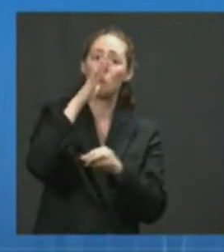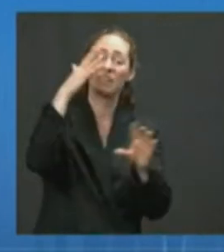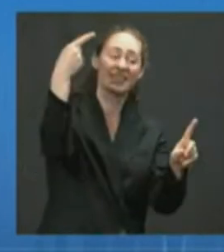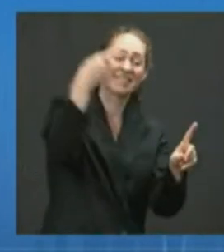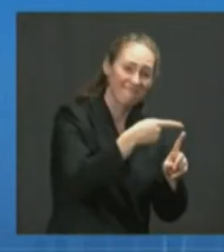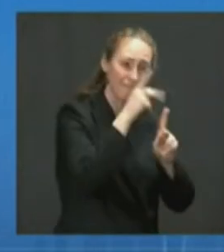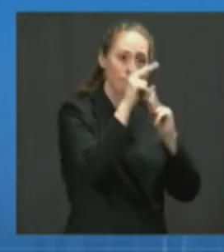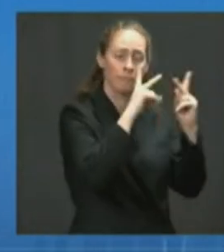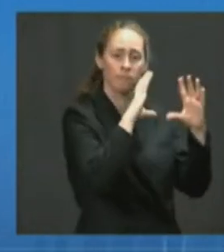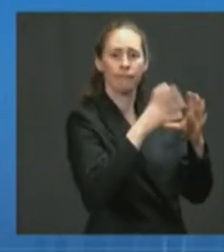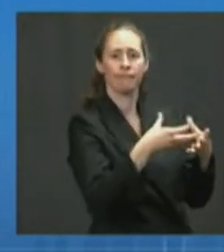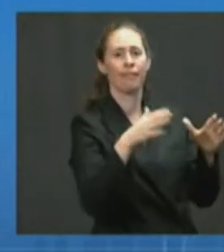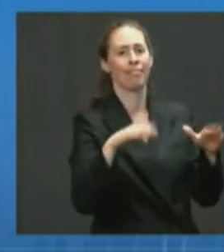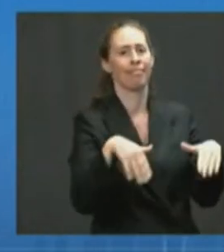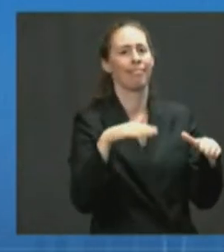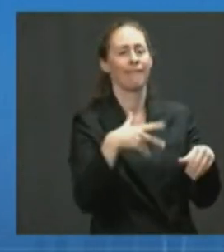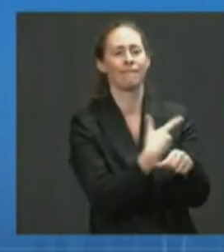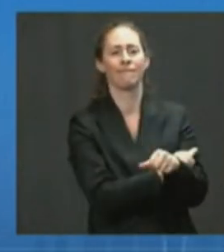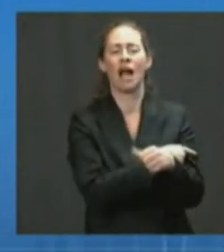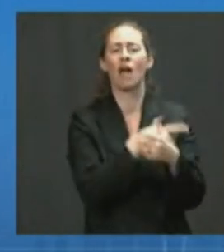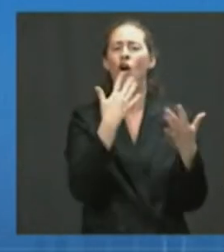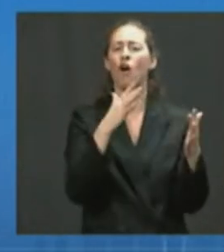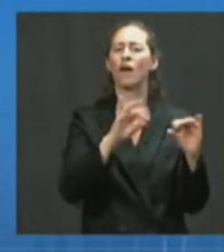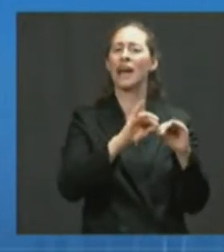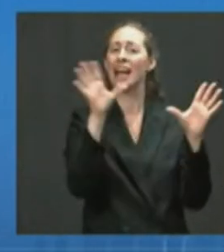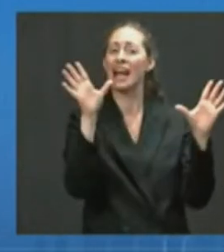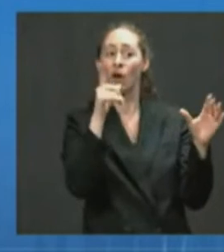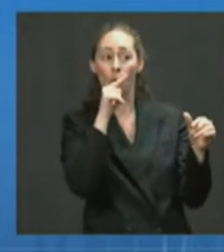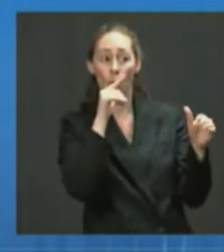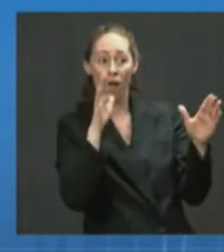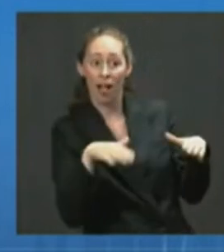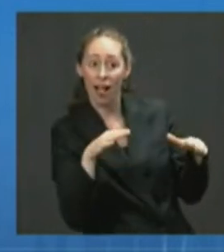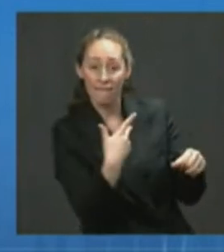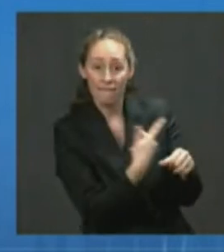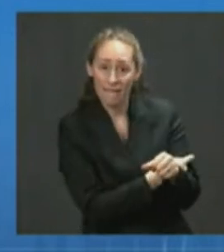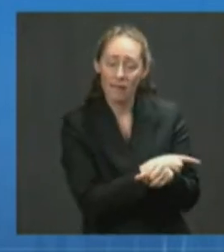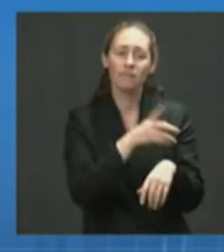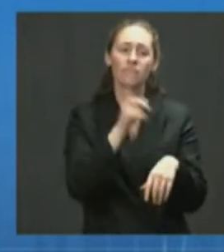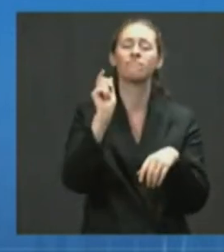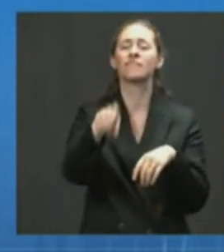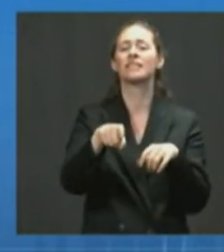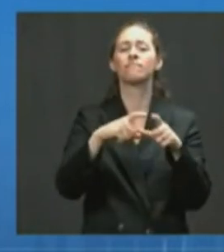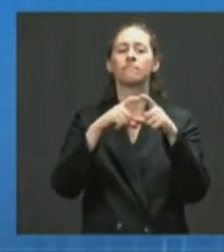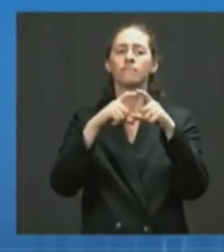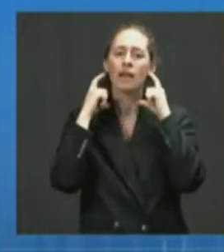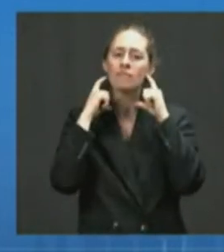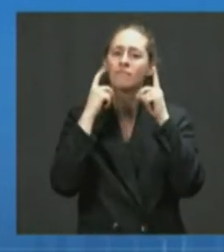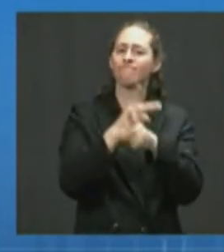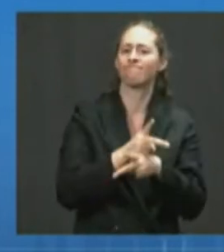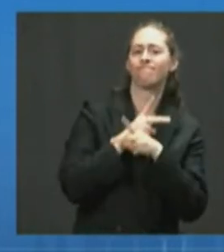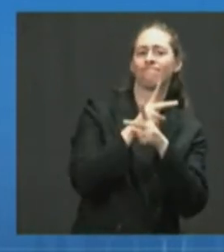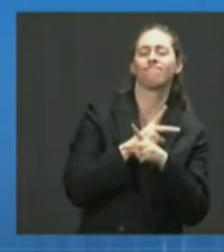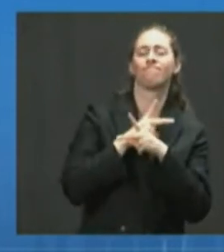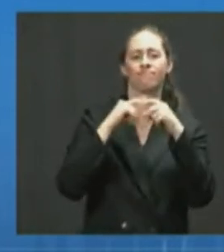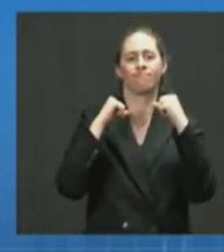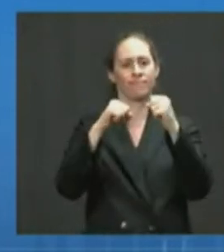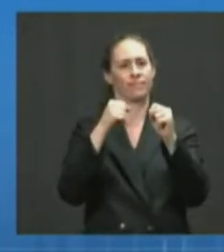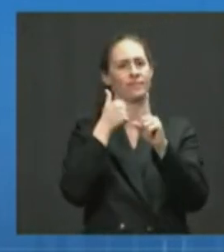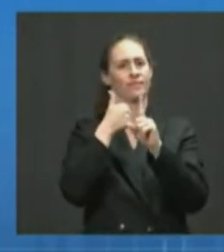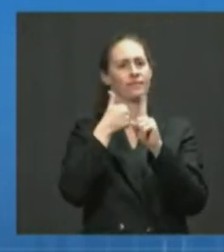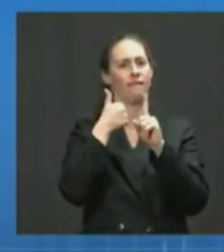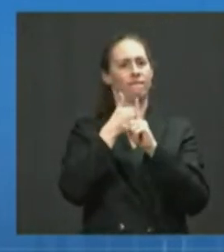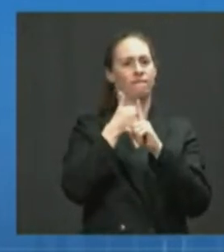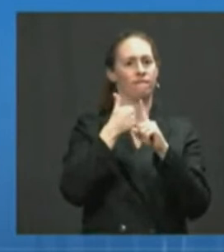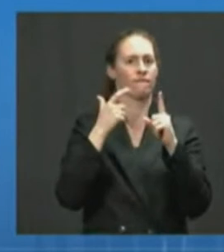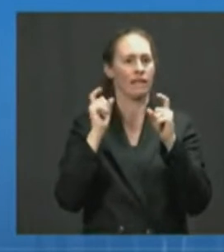and repeatedly said if you are unvaccinated, you need to be wearing a mask to protect yourself and others around you, and we need more